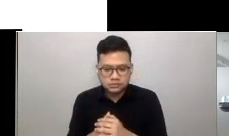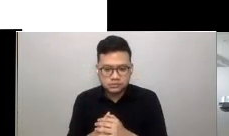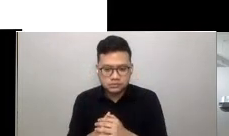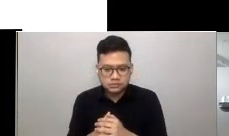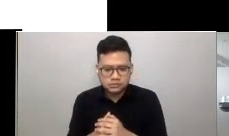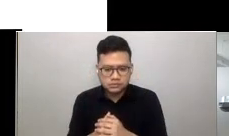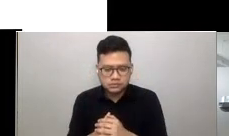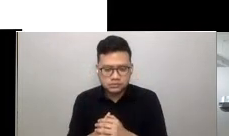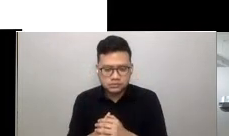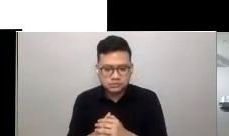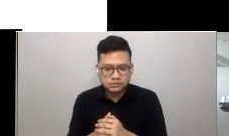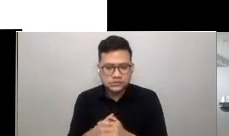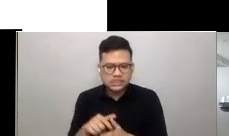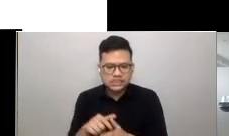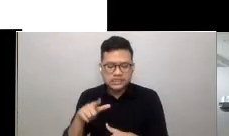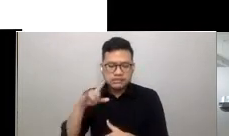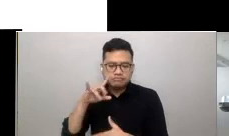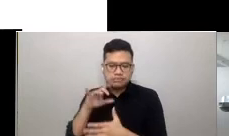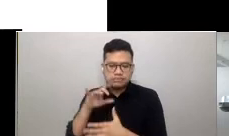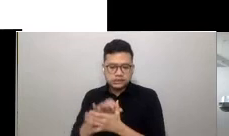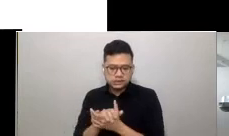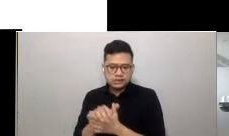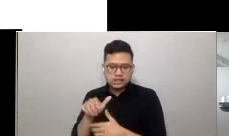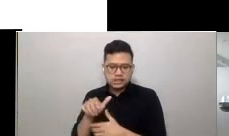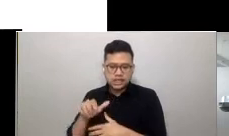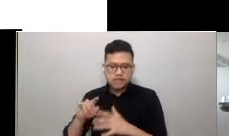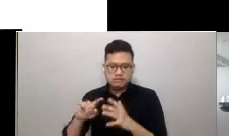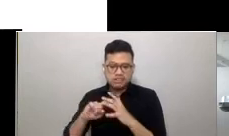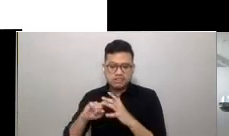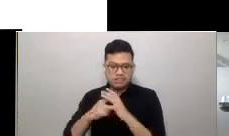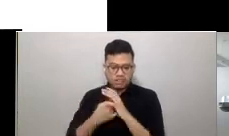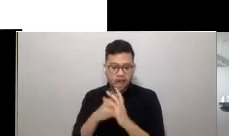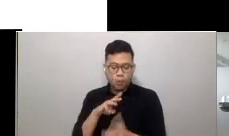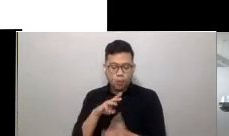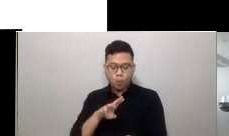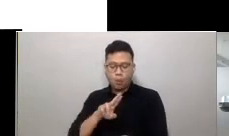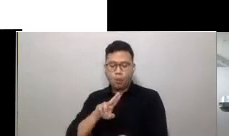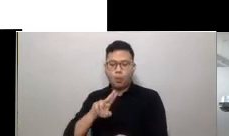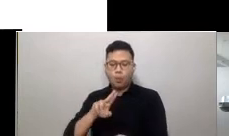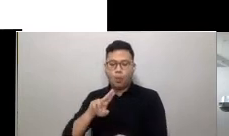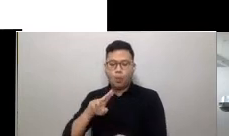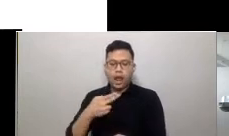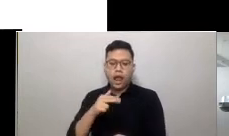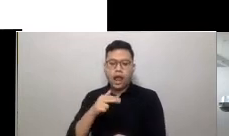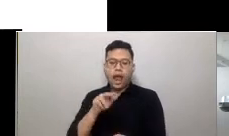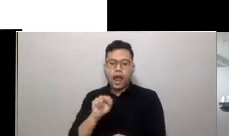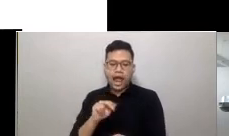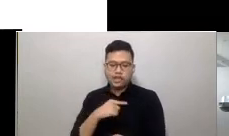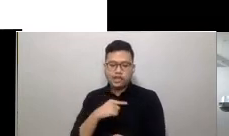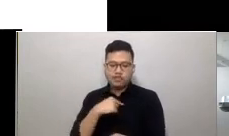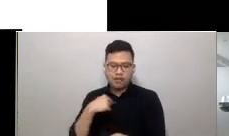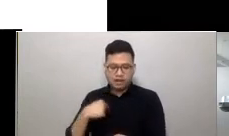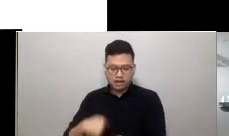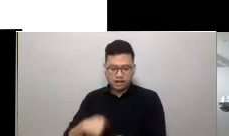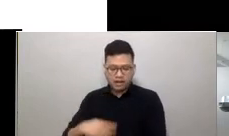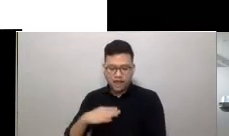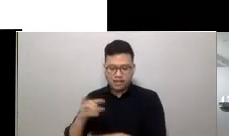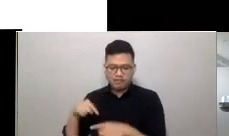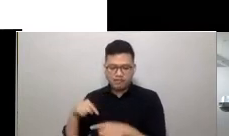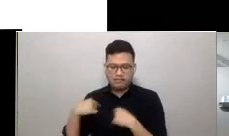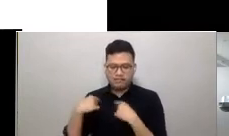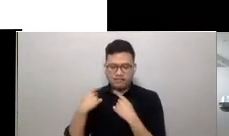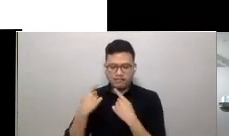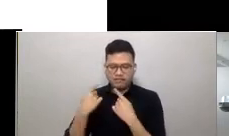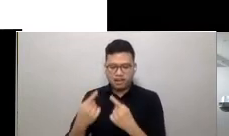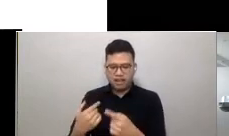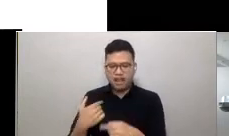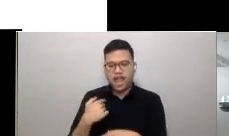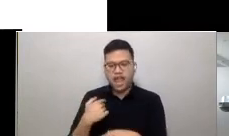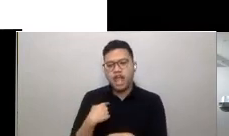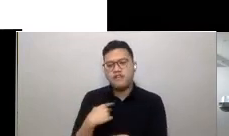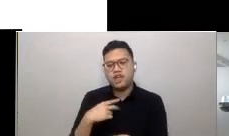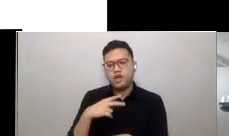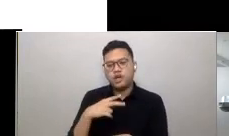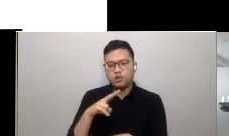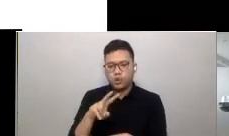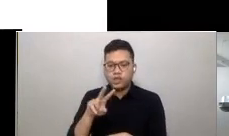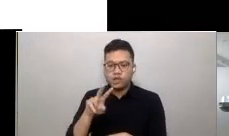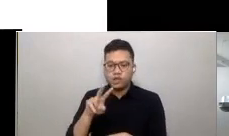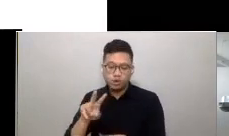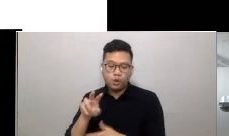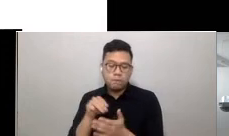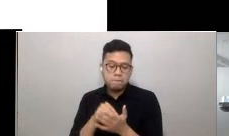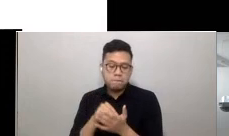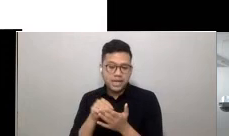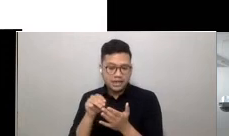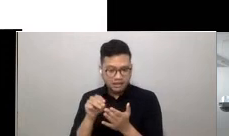It is believed to have originated in Wuhan, China and has thus far led to 22 million cases and over 700